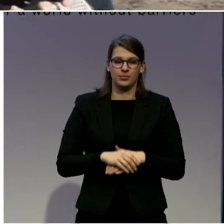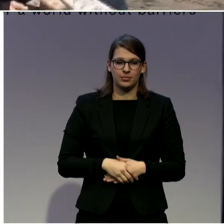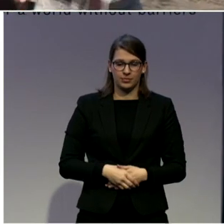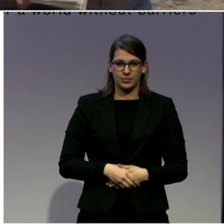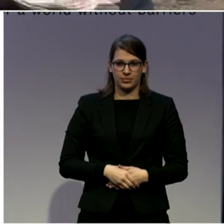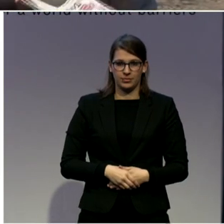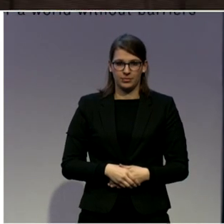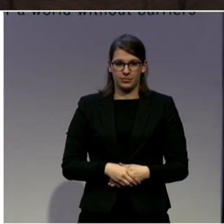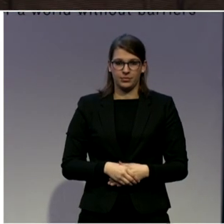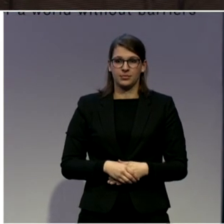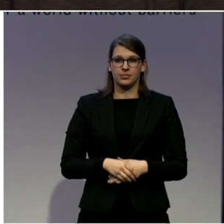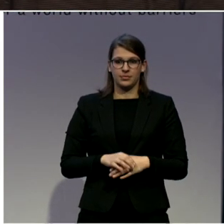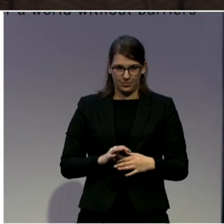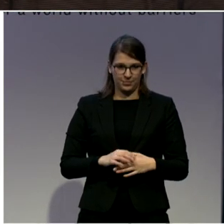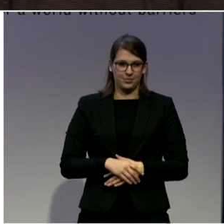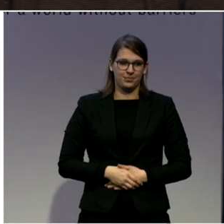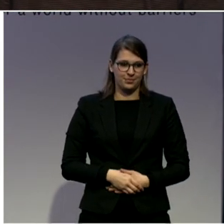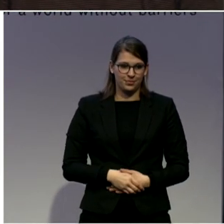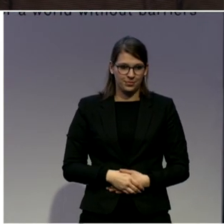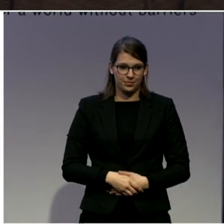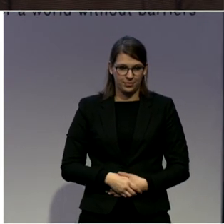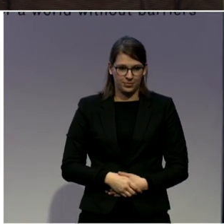Obviously, going out and drinking quite...